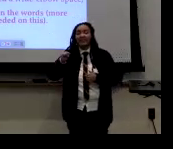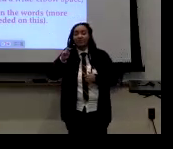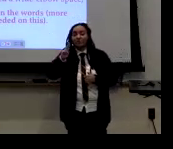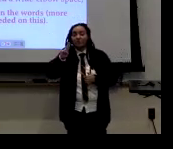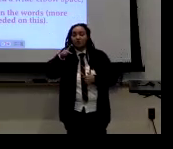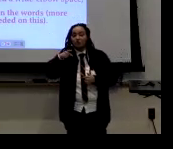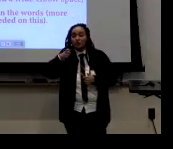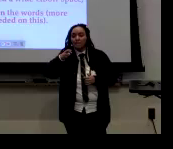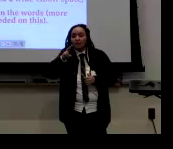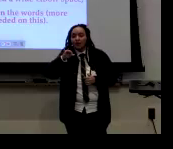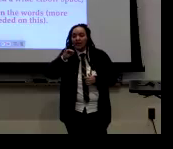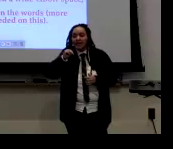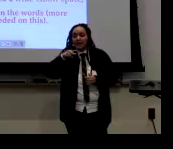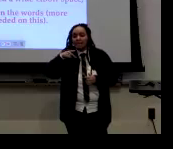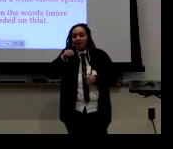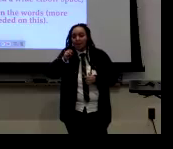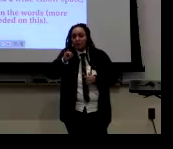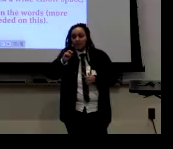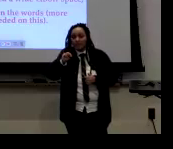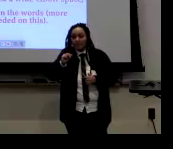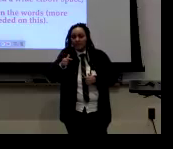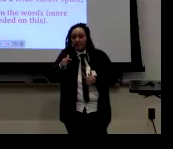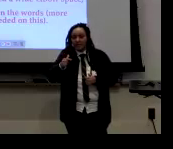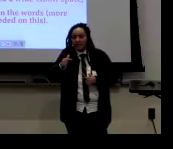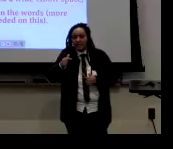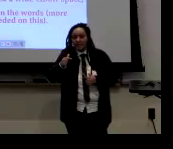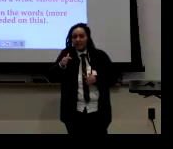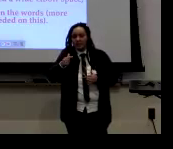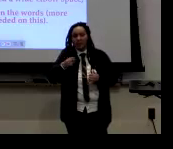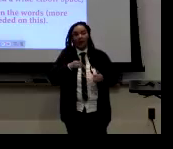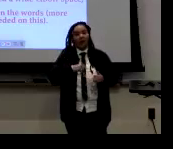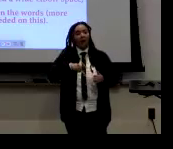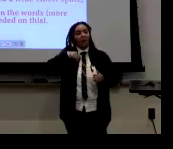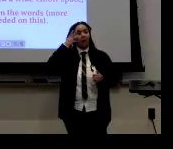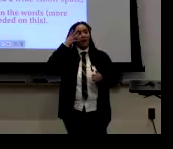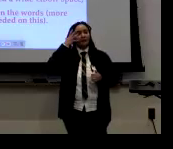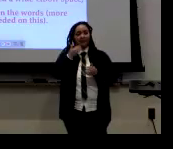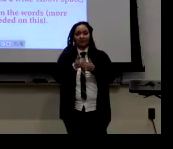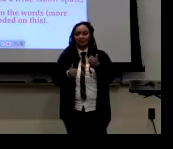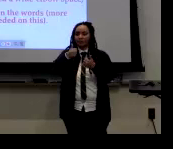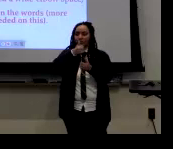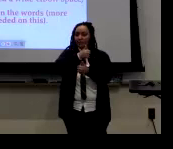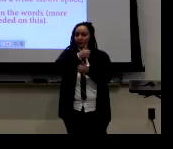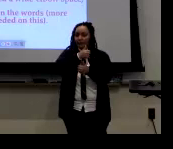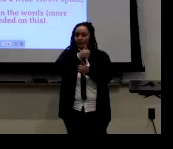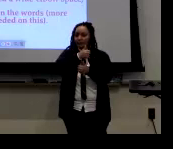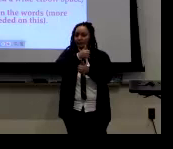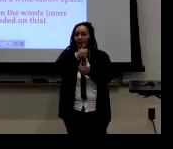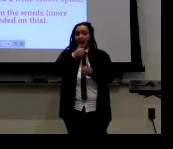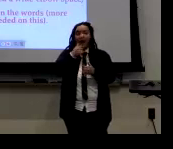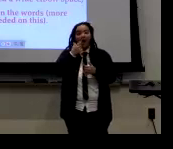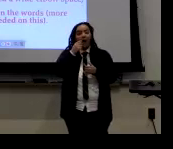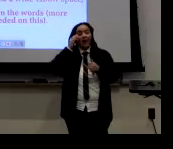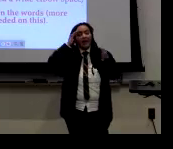scolding them because of their loud volume. And so, um,